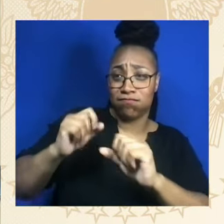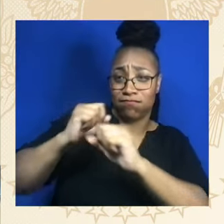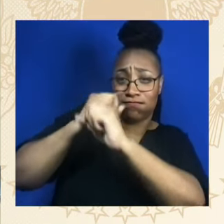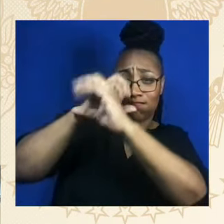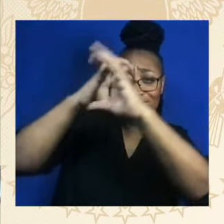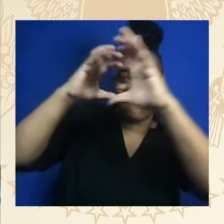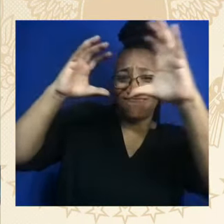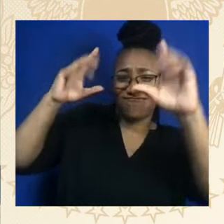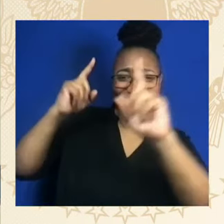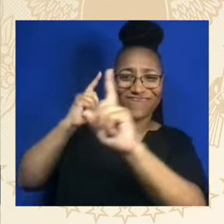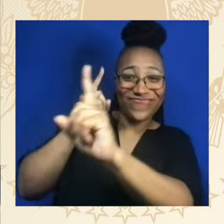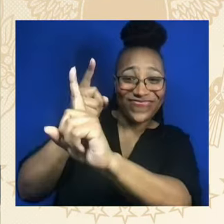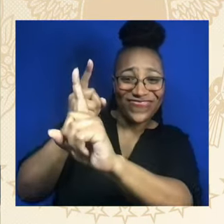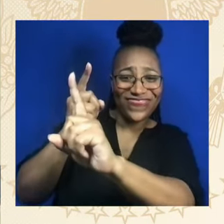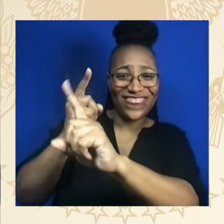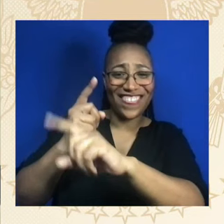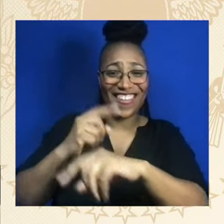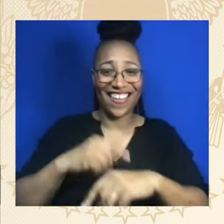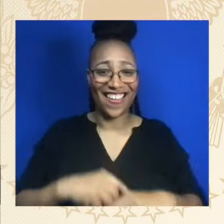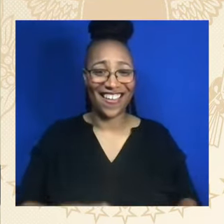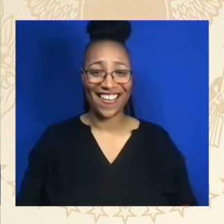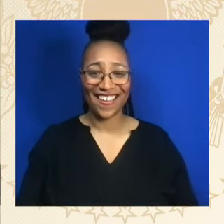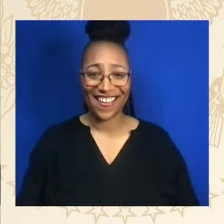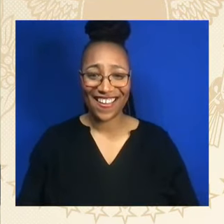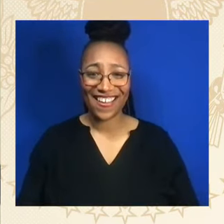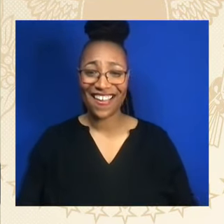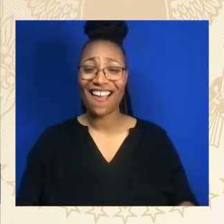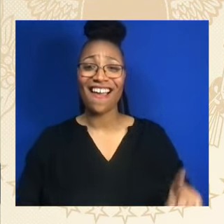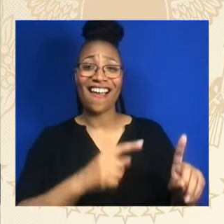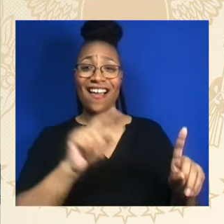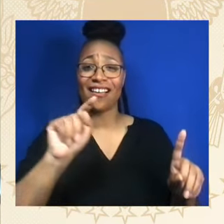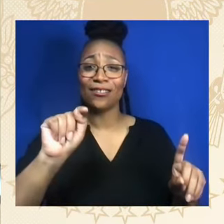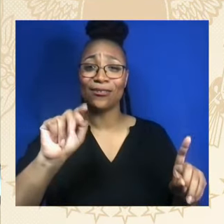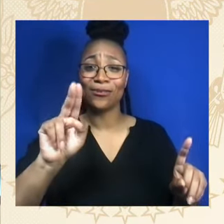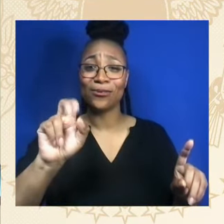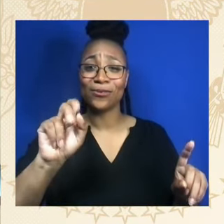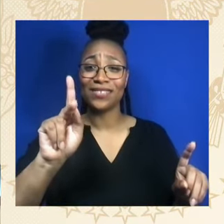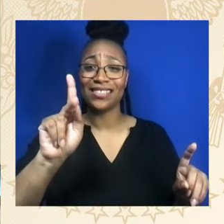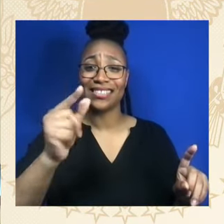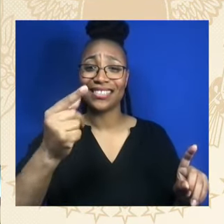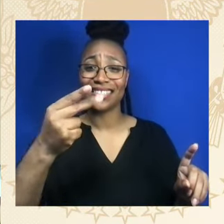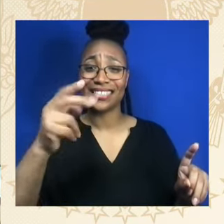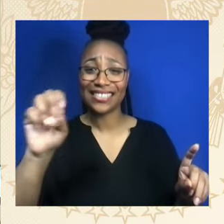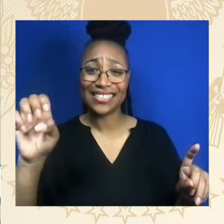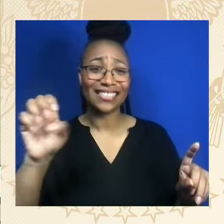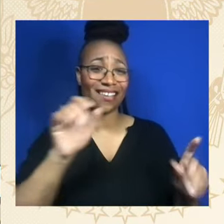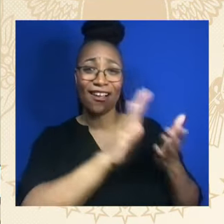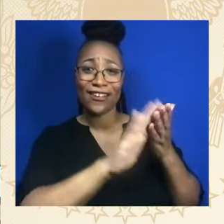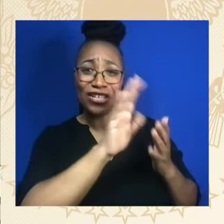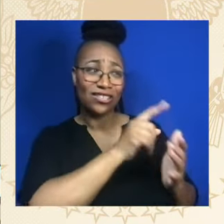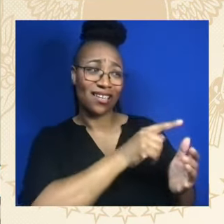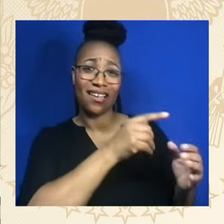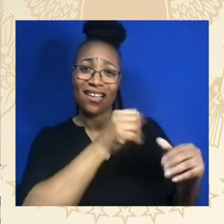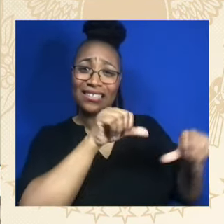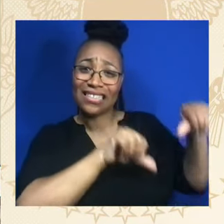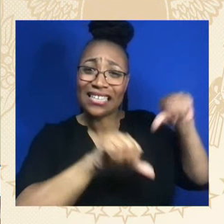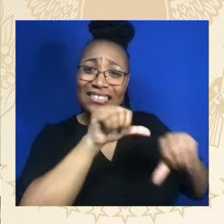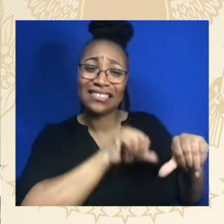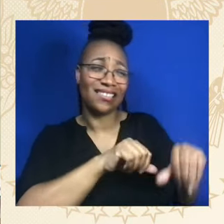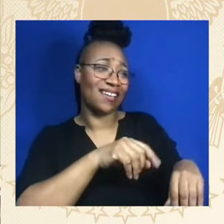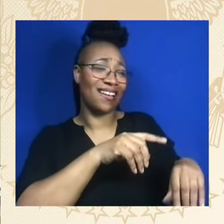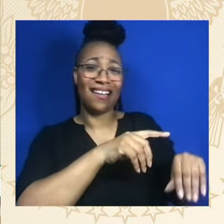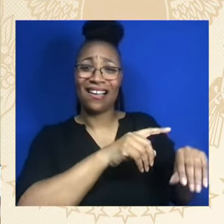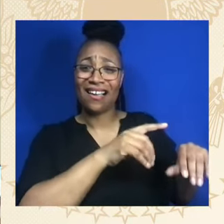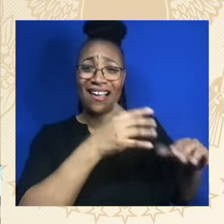racism, to freedom fighters and freedom riders and marchers who stood